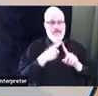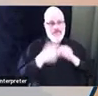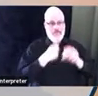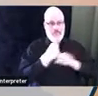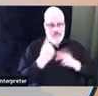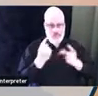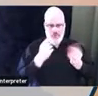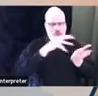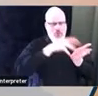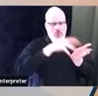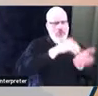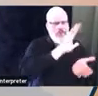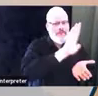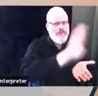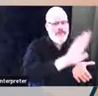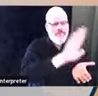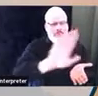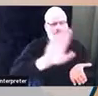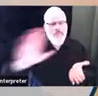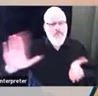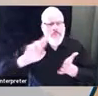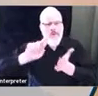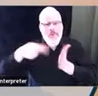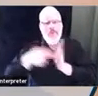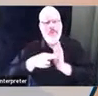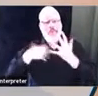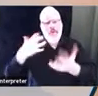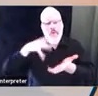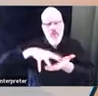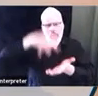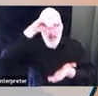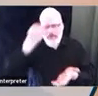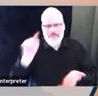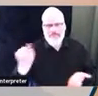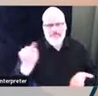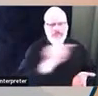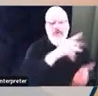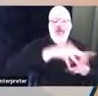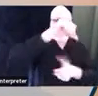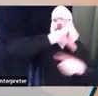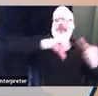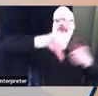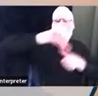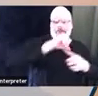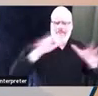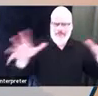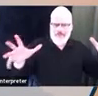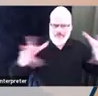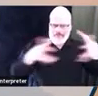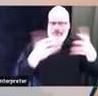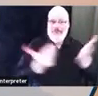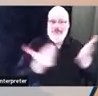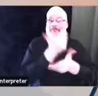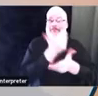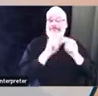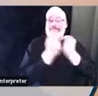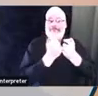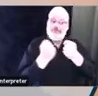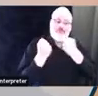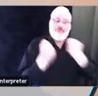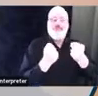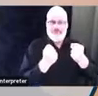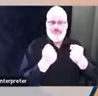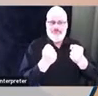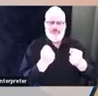I think that I think it would be, I am, I have been